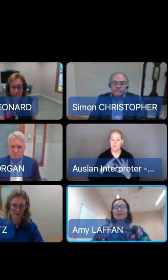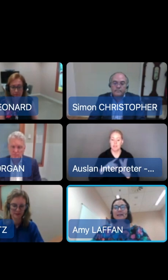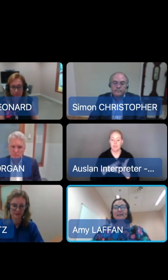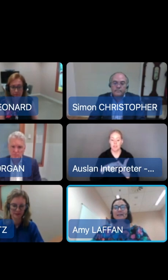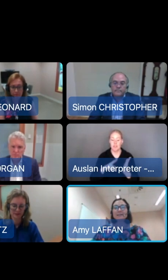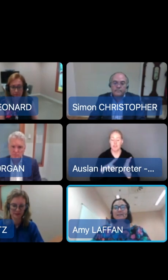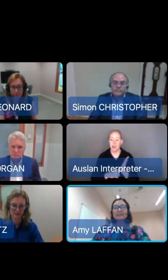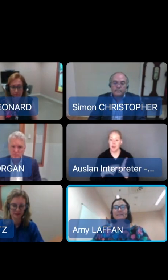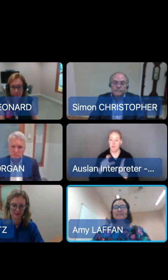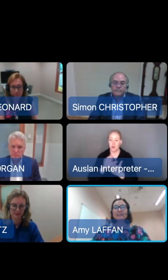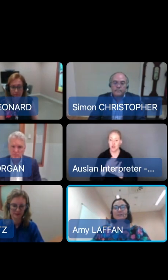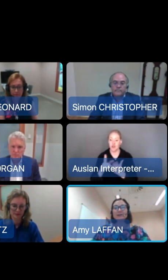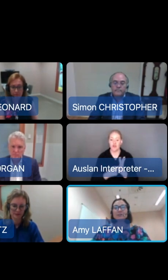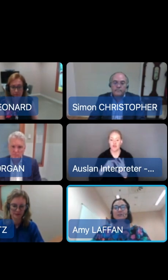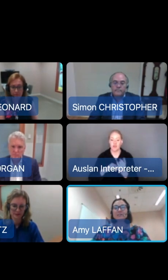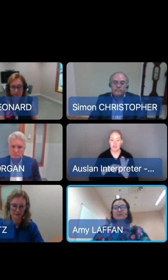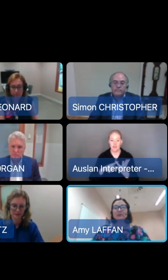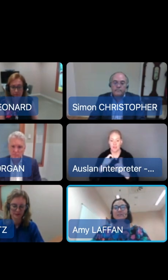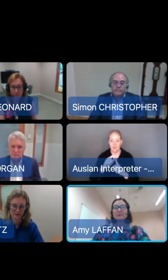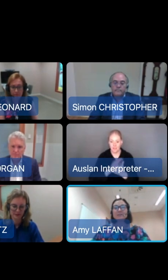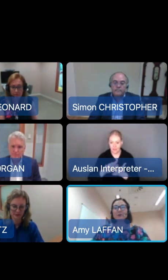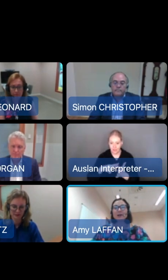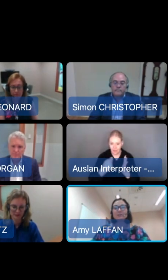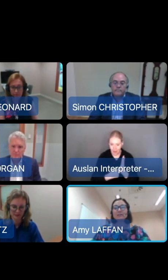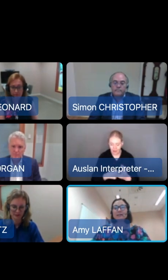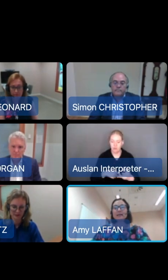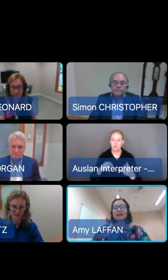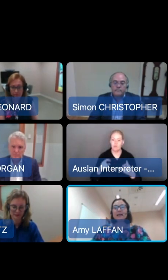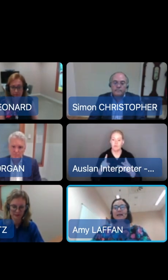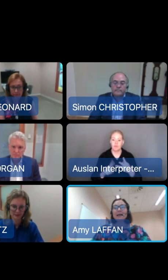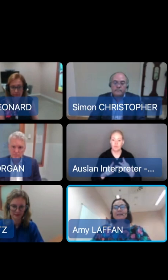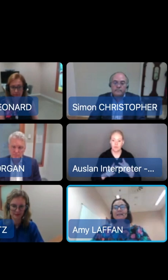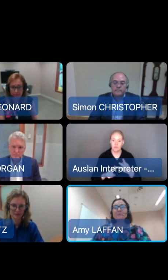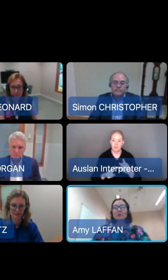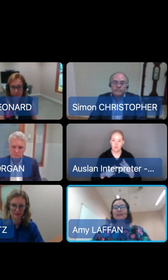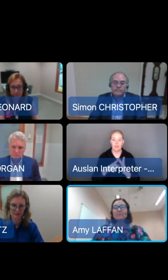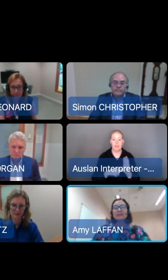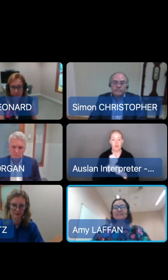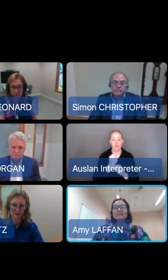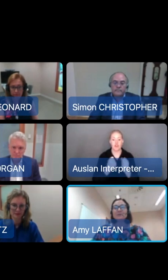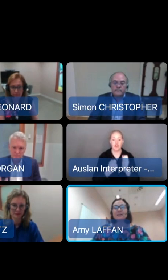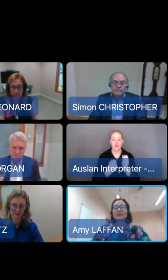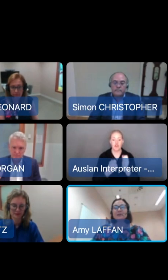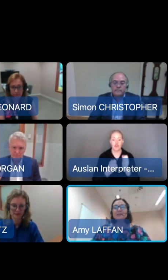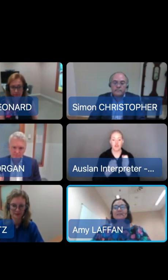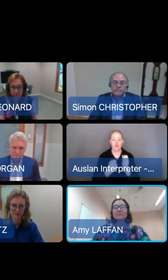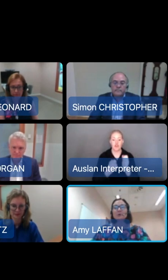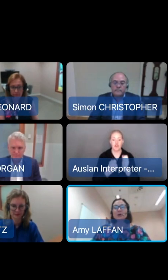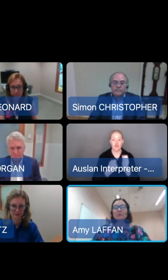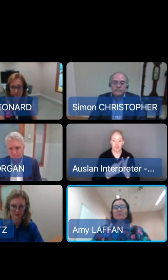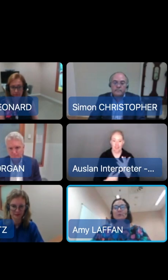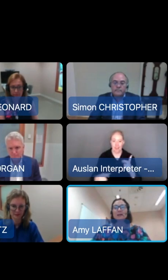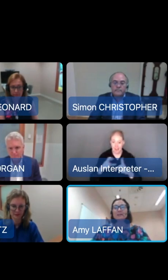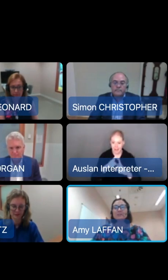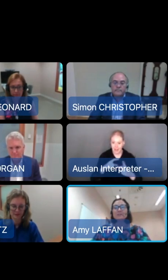Ingrid Leonard, Assistant Secretary, Choice and Transparency Branch, and Nick Morgan, Assistant Secretary, Support at